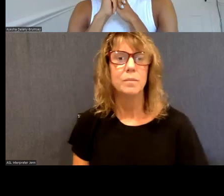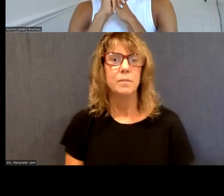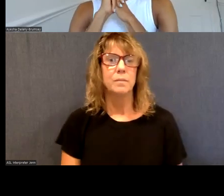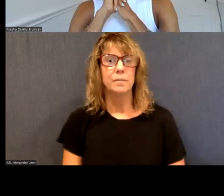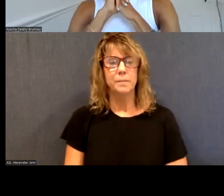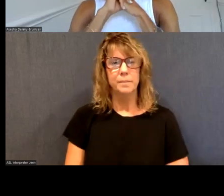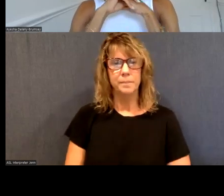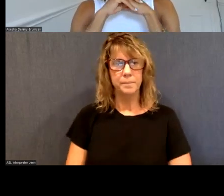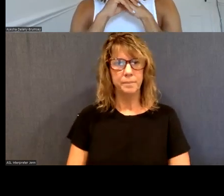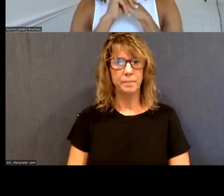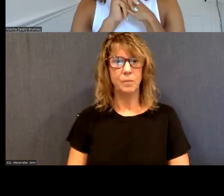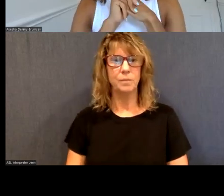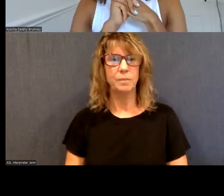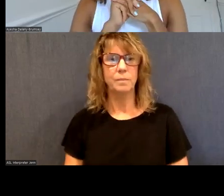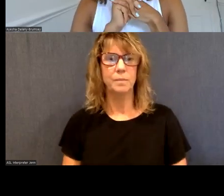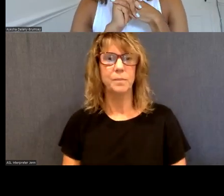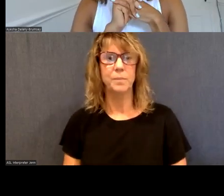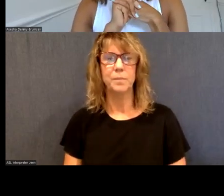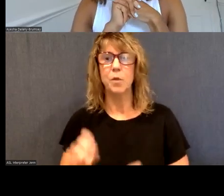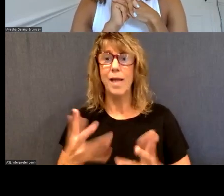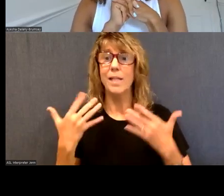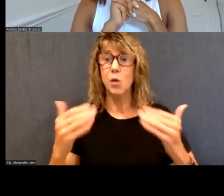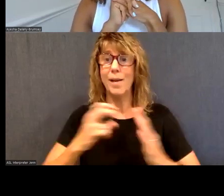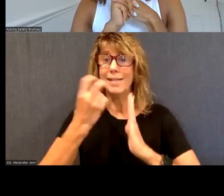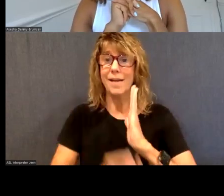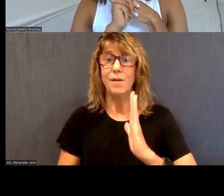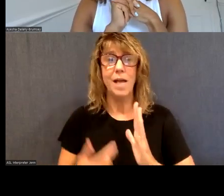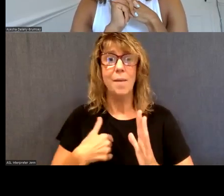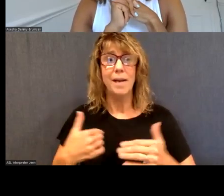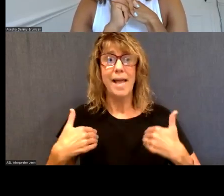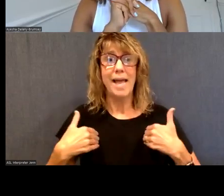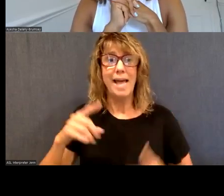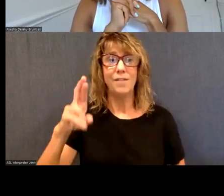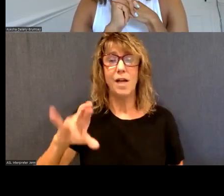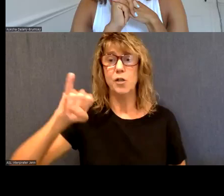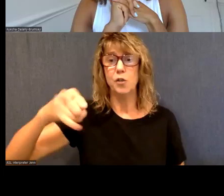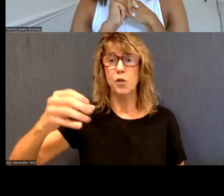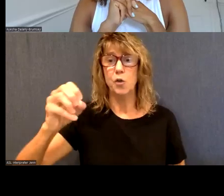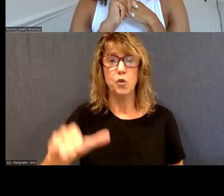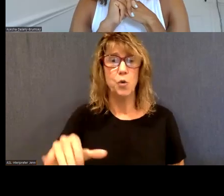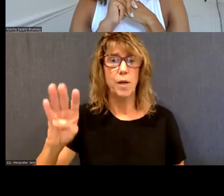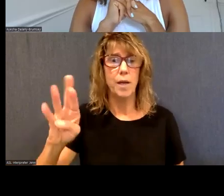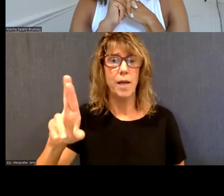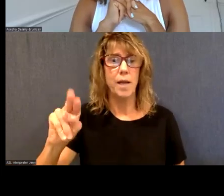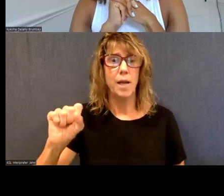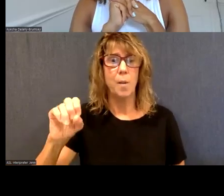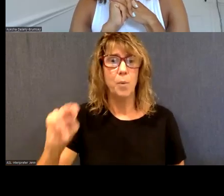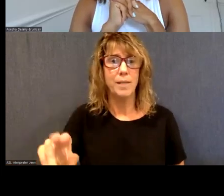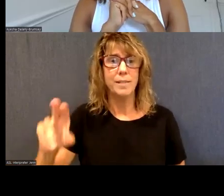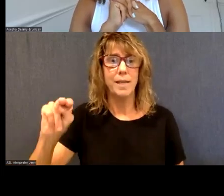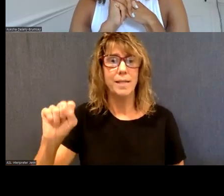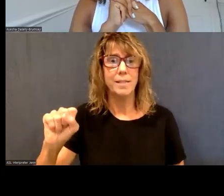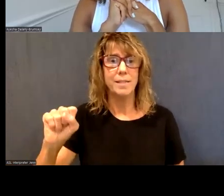All right. Um, so let's go ahead and dive right in. I'm going to bring up Dr. Brunson-Nisuka, um, who is